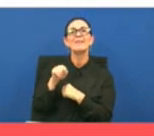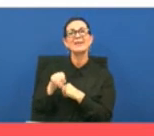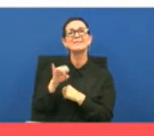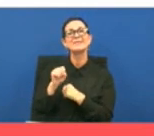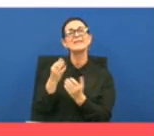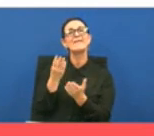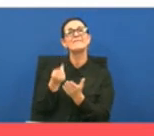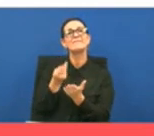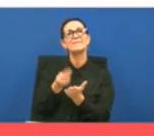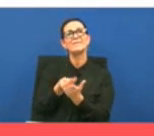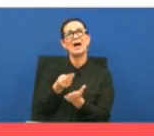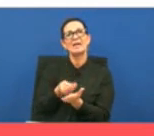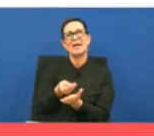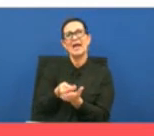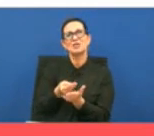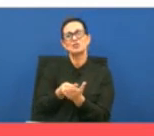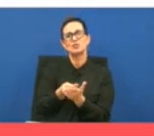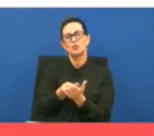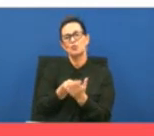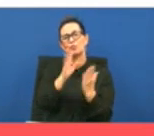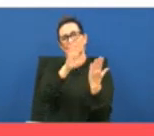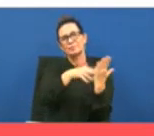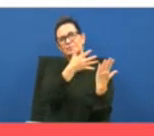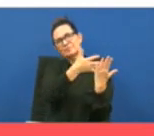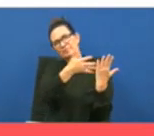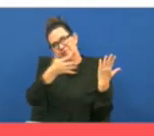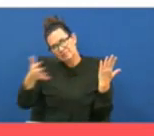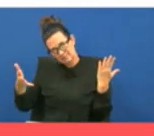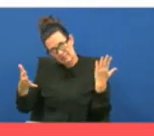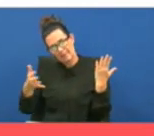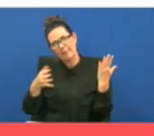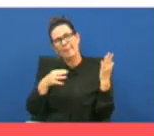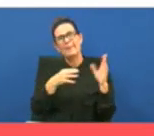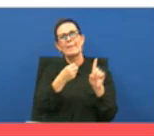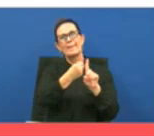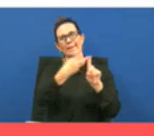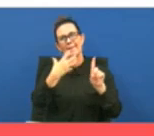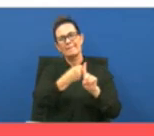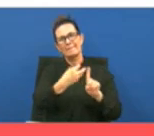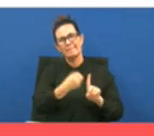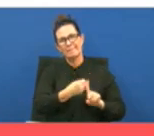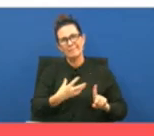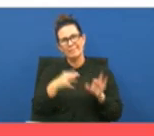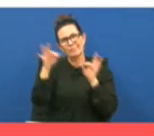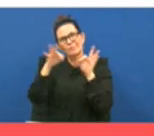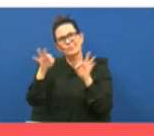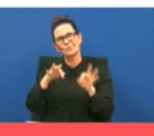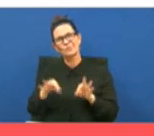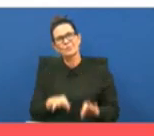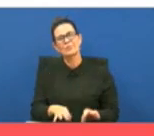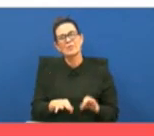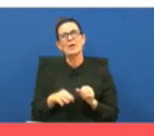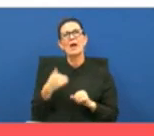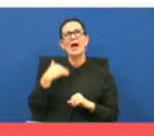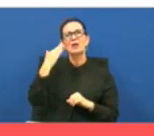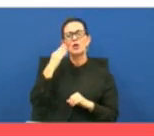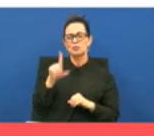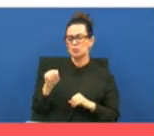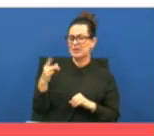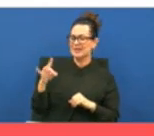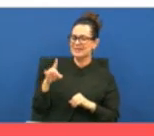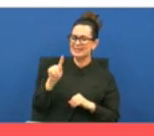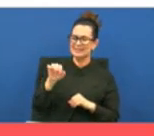financial breakdown of the bridge center for hope since we've started receiving funding in 2020 i know that the tax passed in 2018